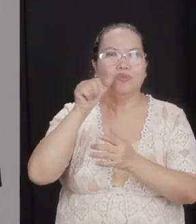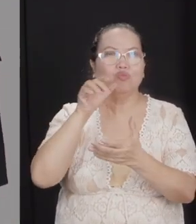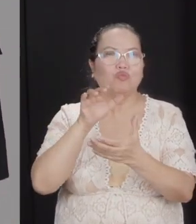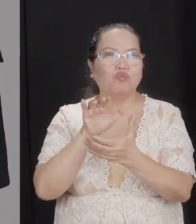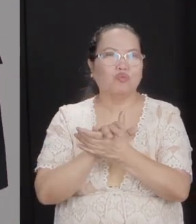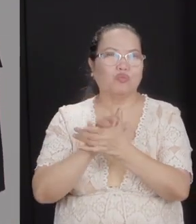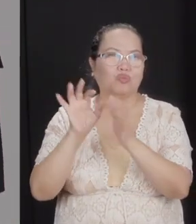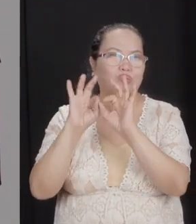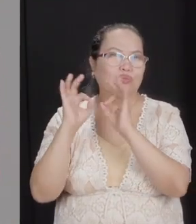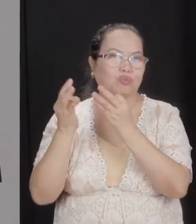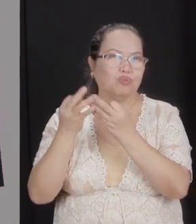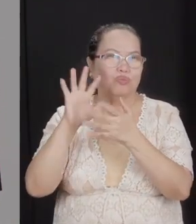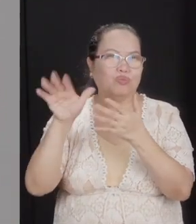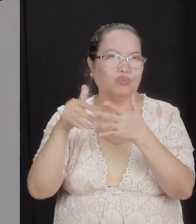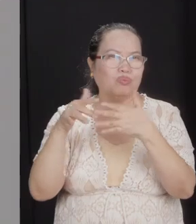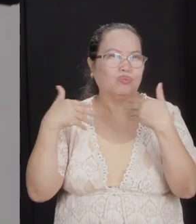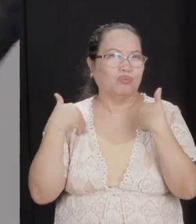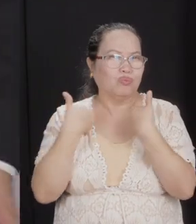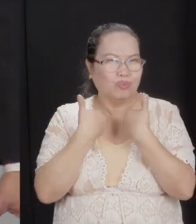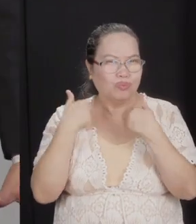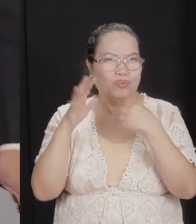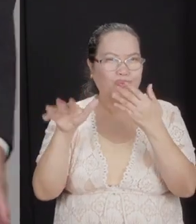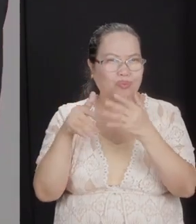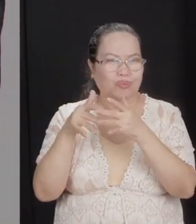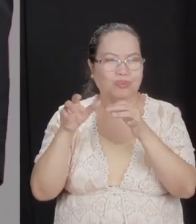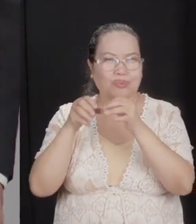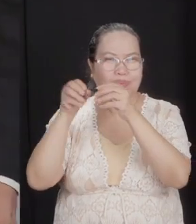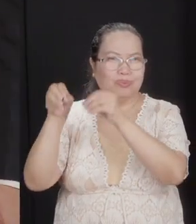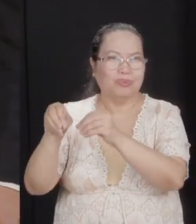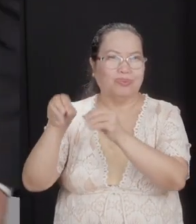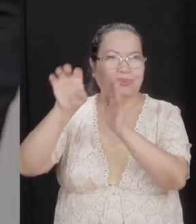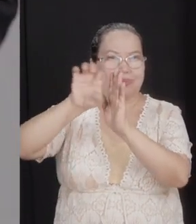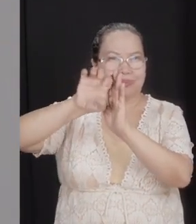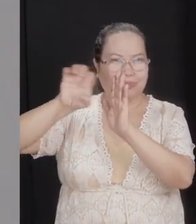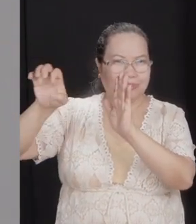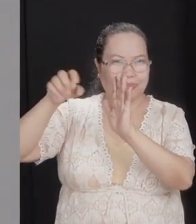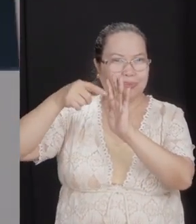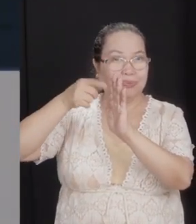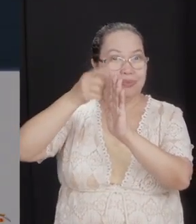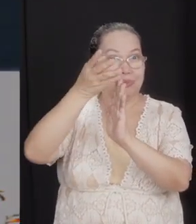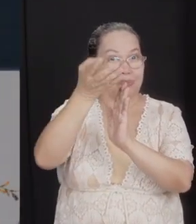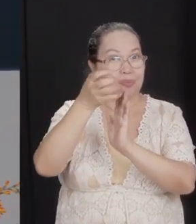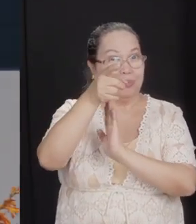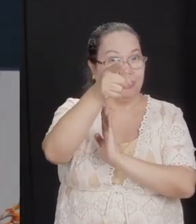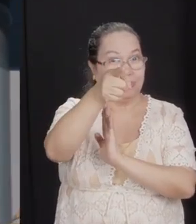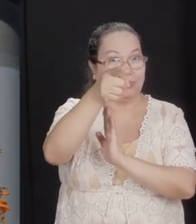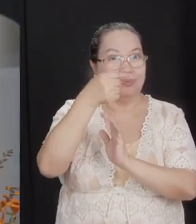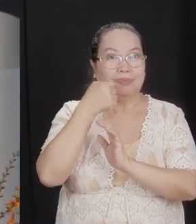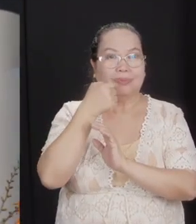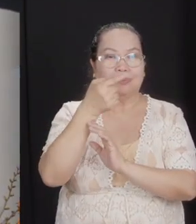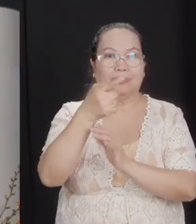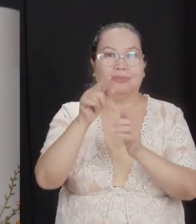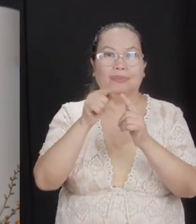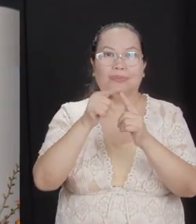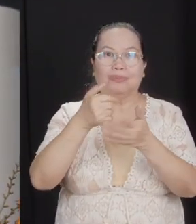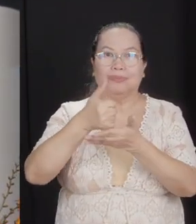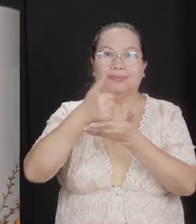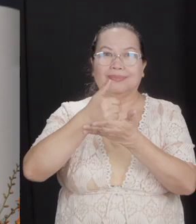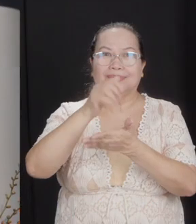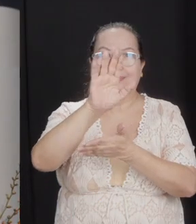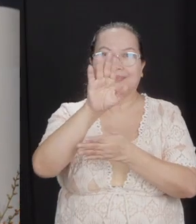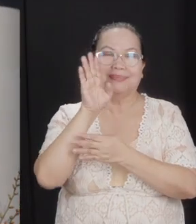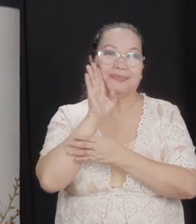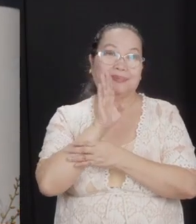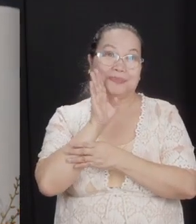families, your livestock on the eastern side of the Jordan because I want you, he said, to help your brothers.